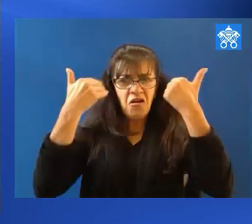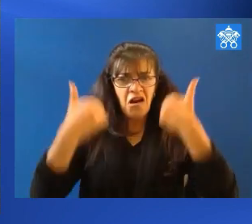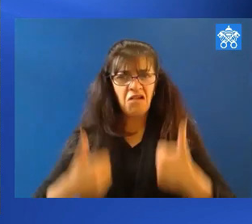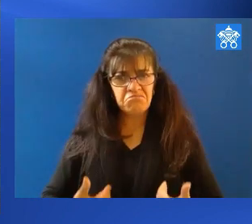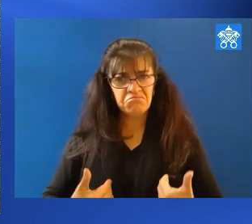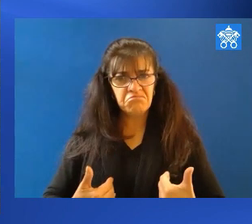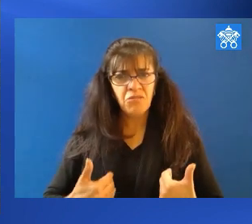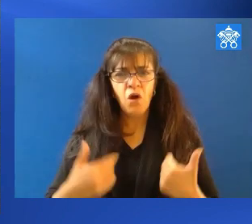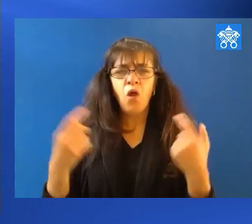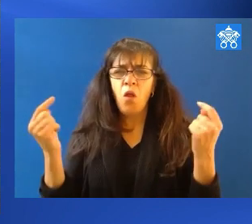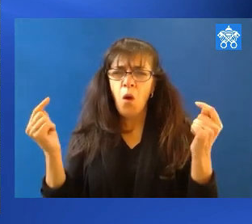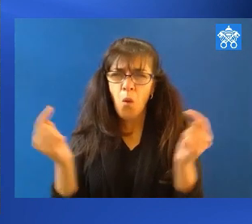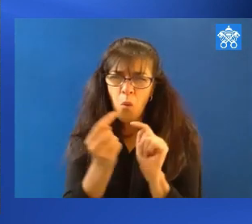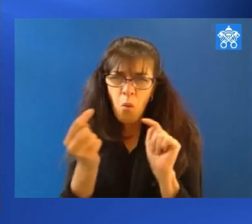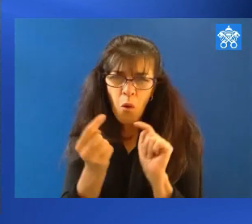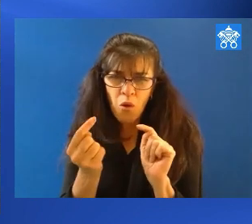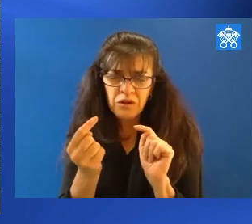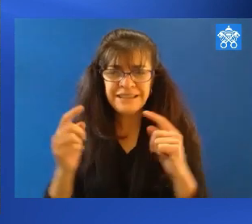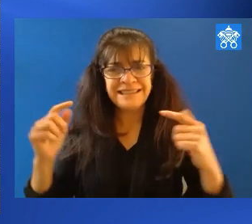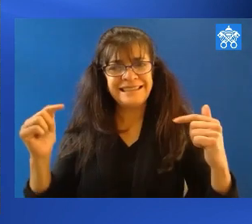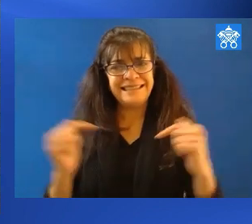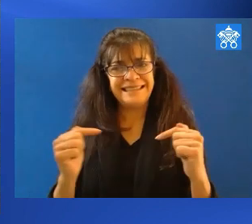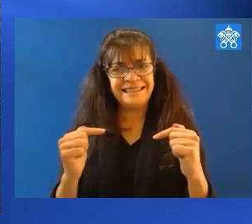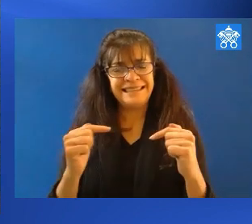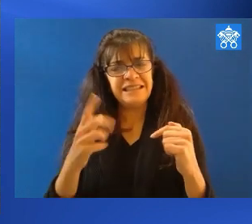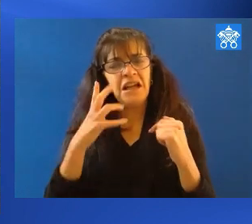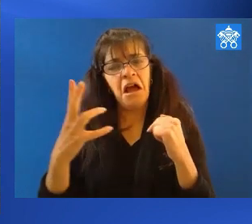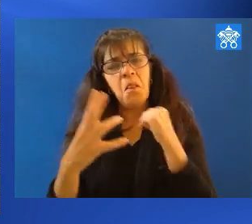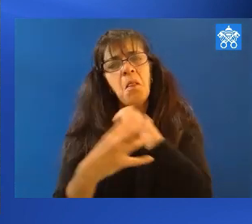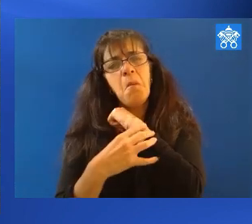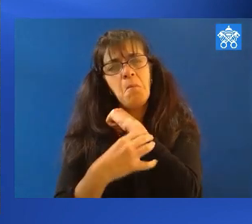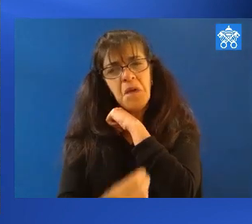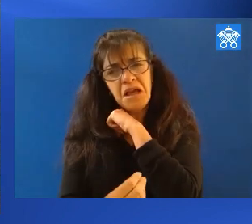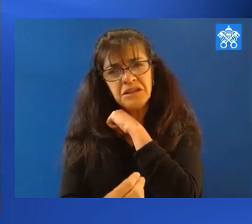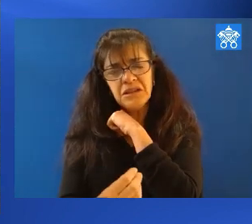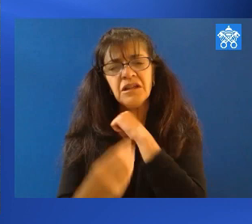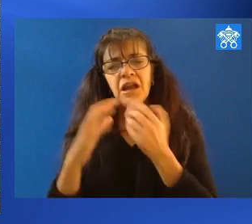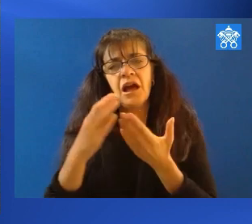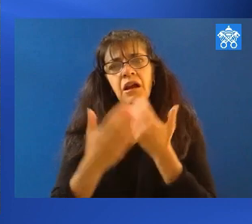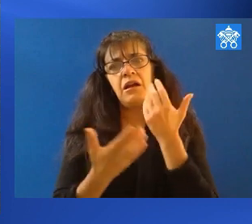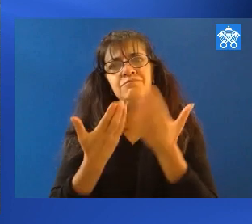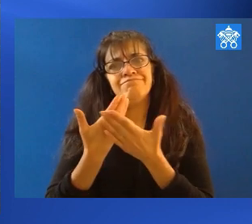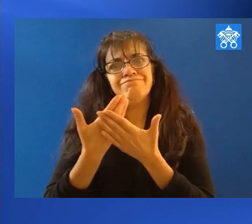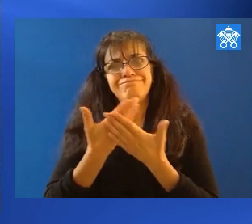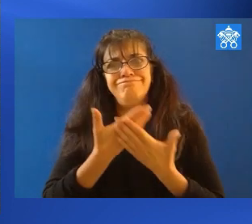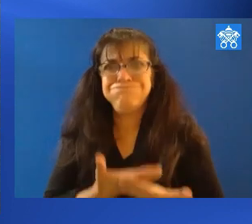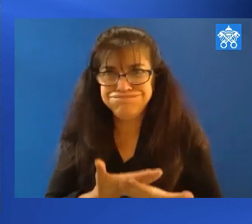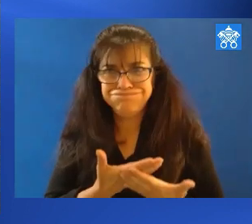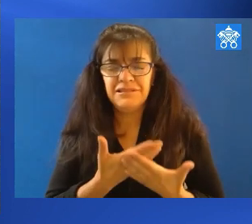the sins, and the miseries that weigh us down in our hearts.